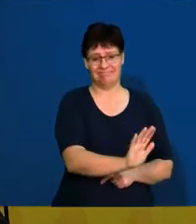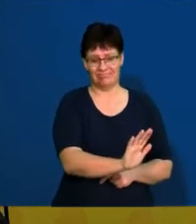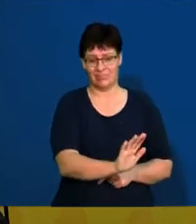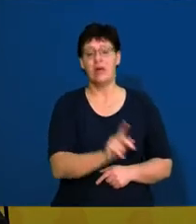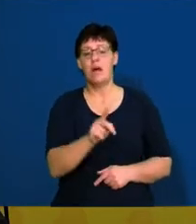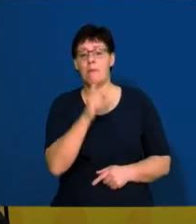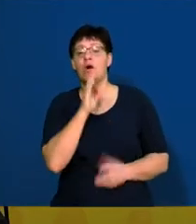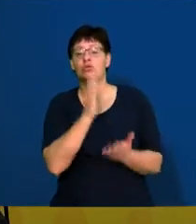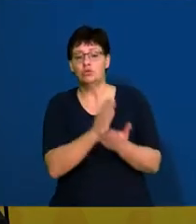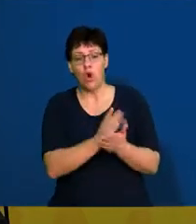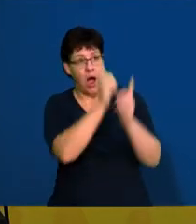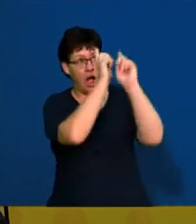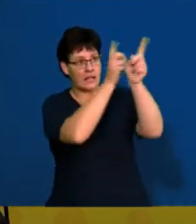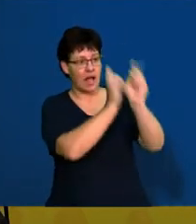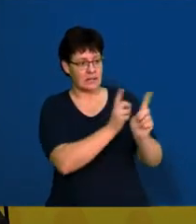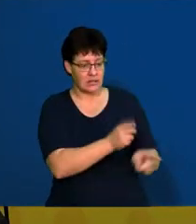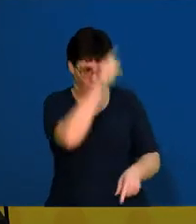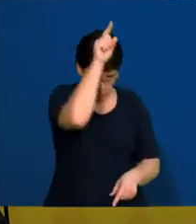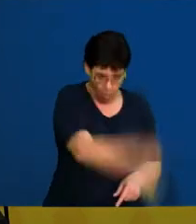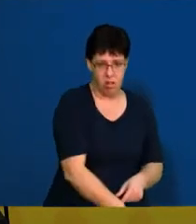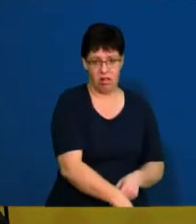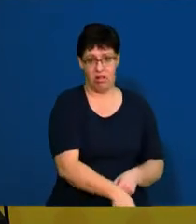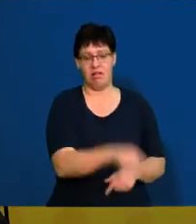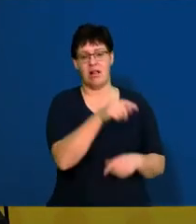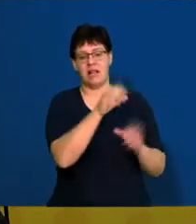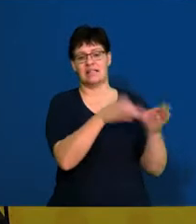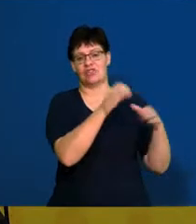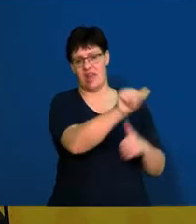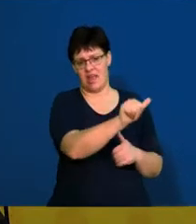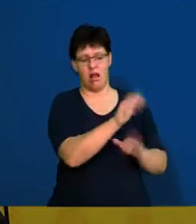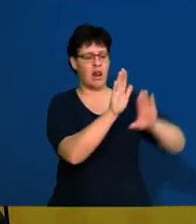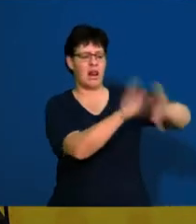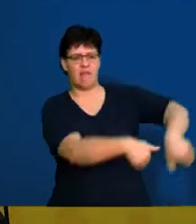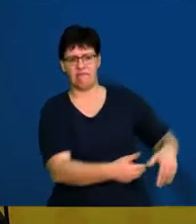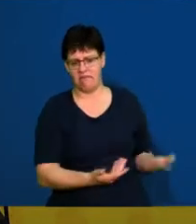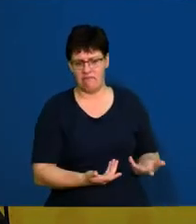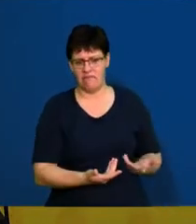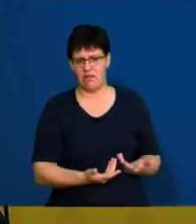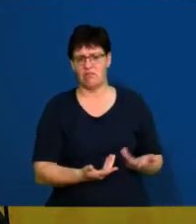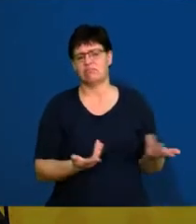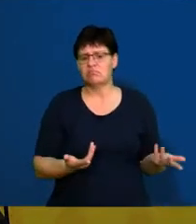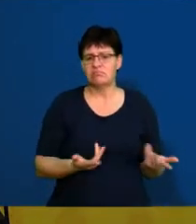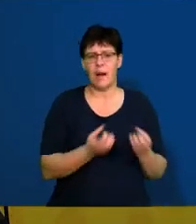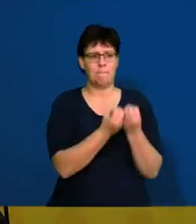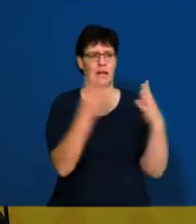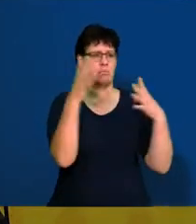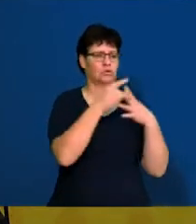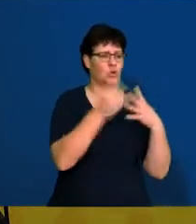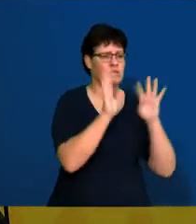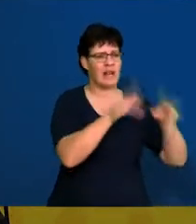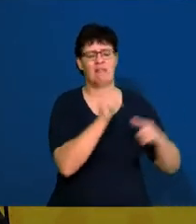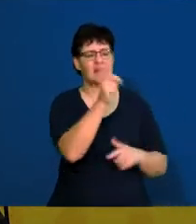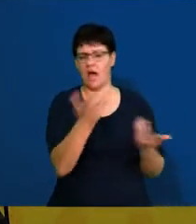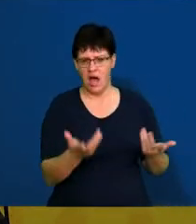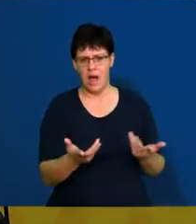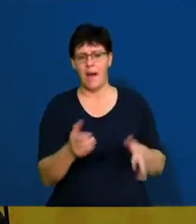sure you answer every question in section A. Don't leave out your multiple choice. Rather,